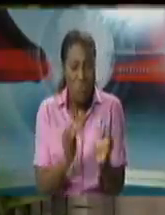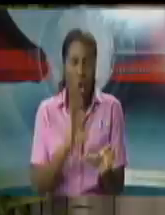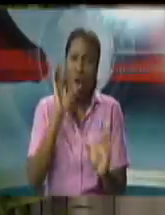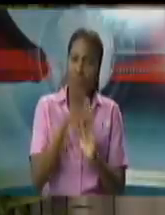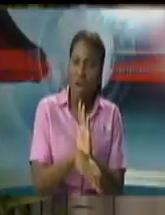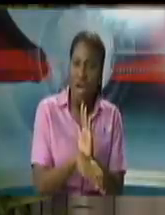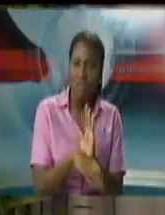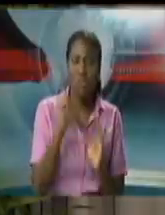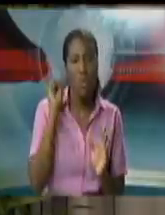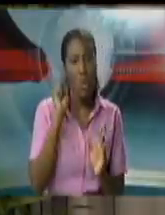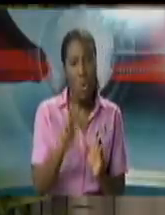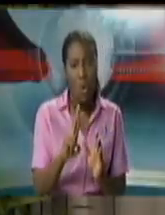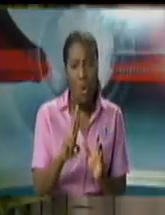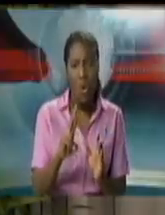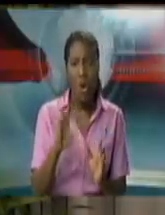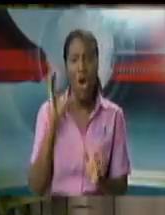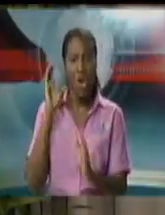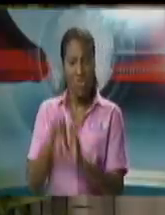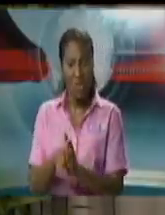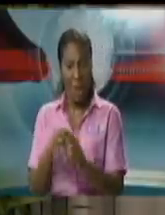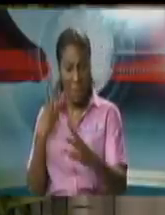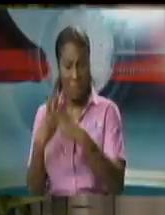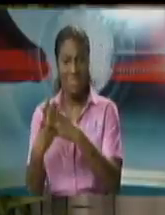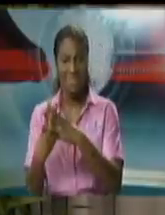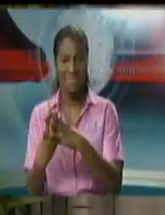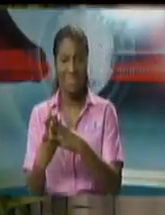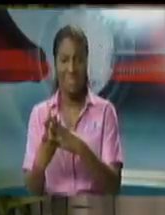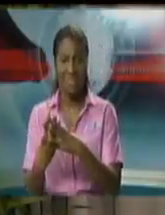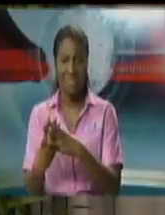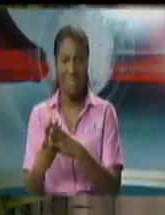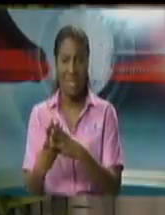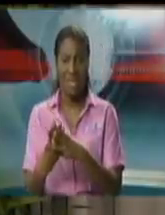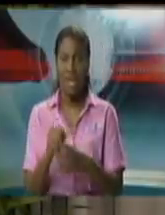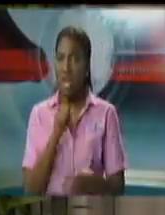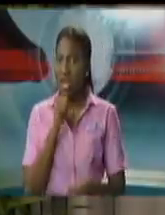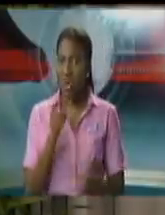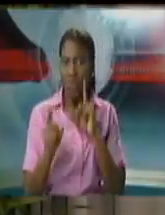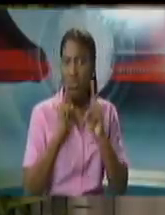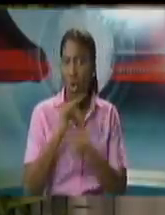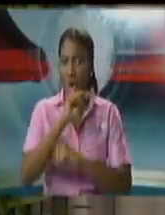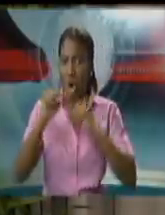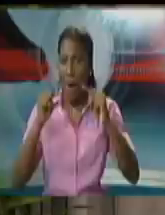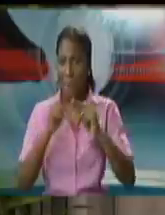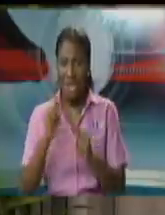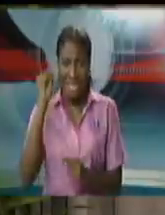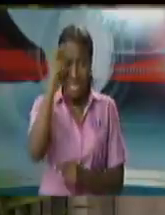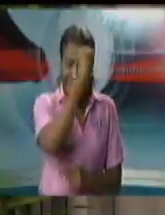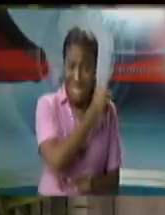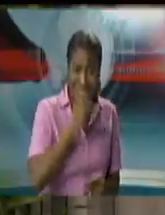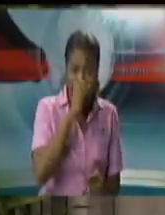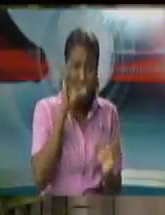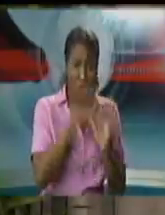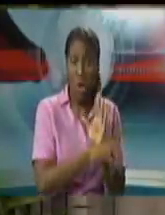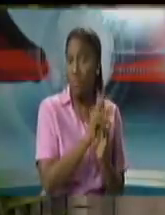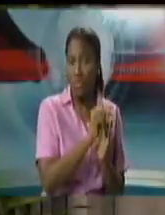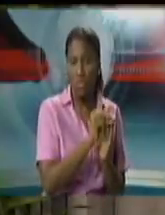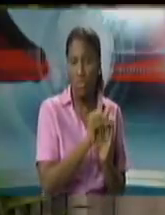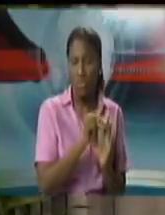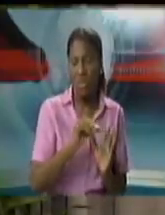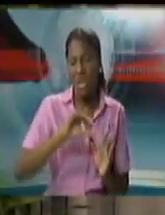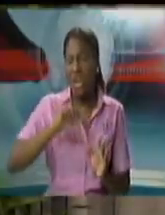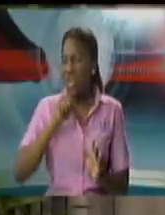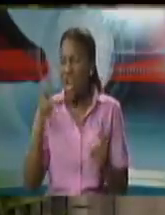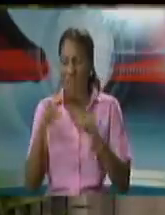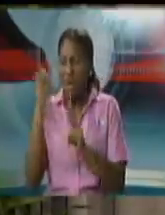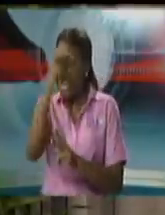indictable offense which was managed summarily. In other words, then we're not looking at the indictable offenses or serious offenses route. That gives